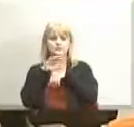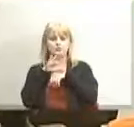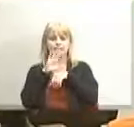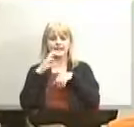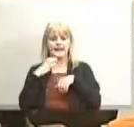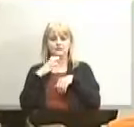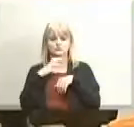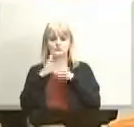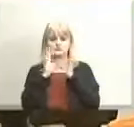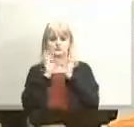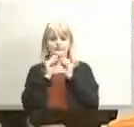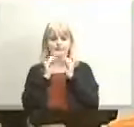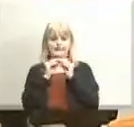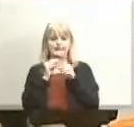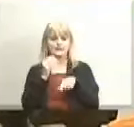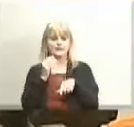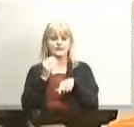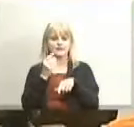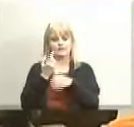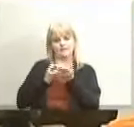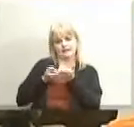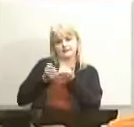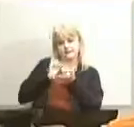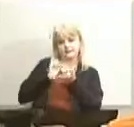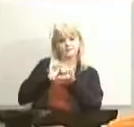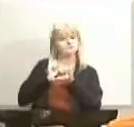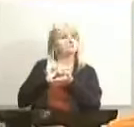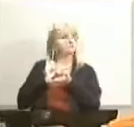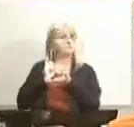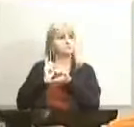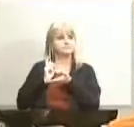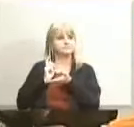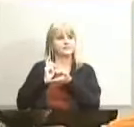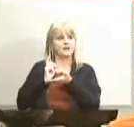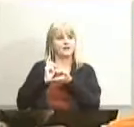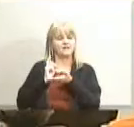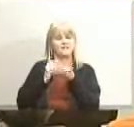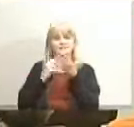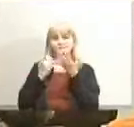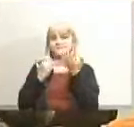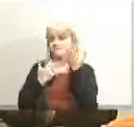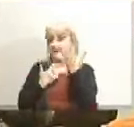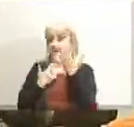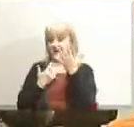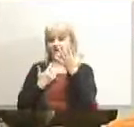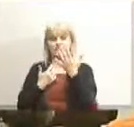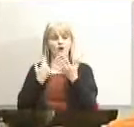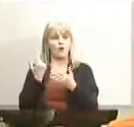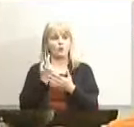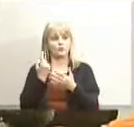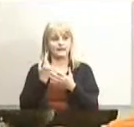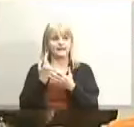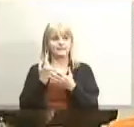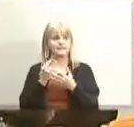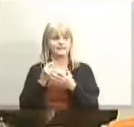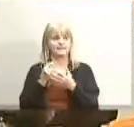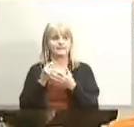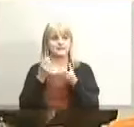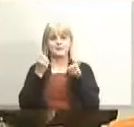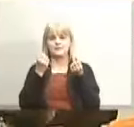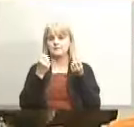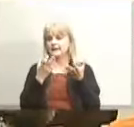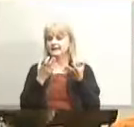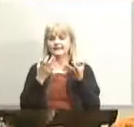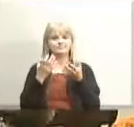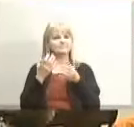the past week and there were only five of us there because so many of them could